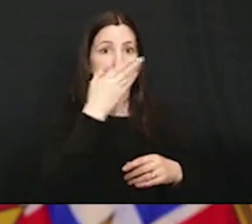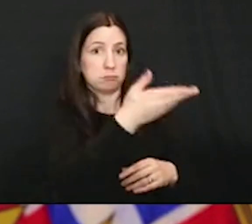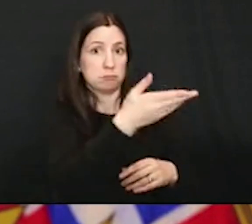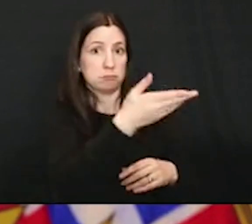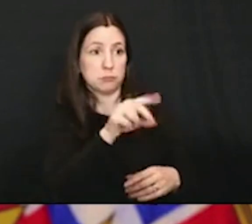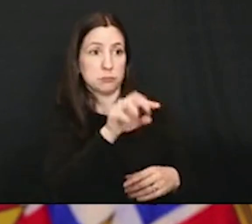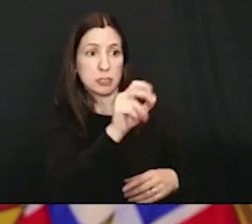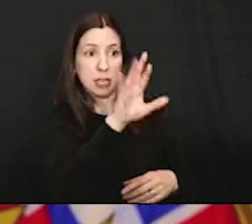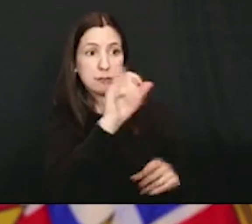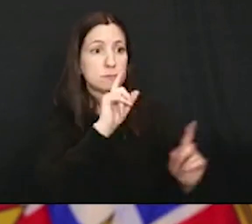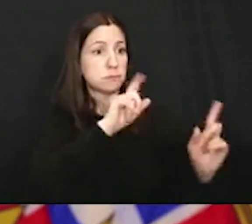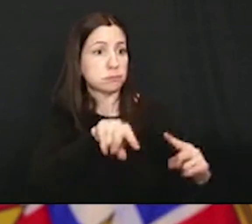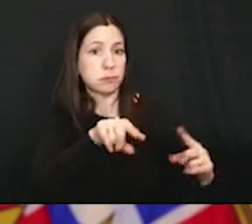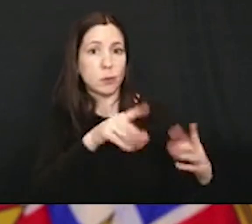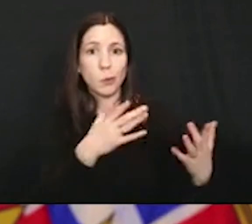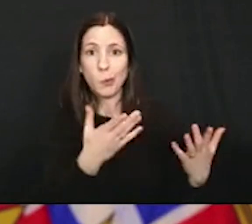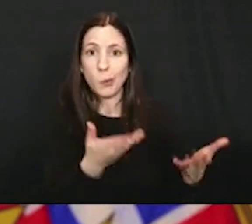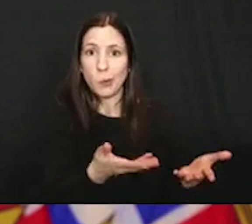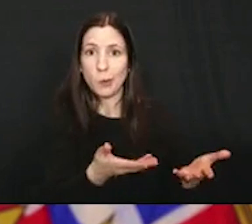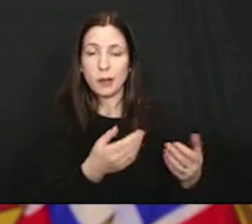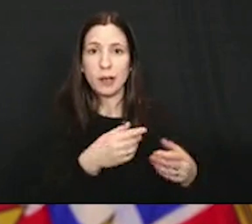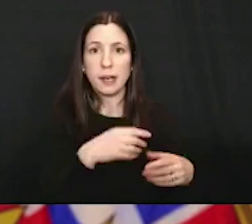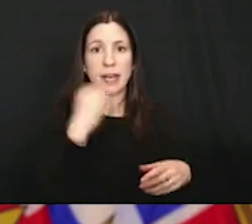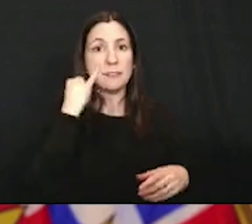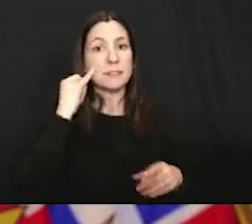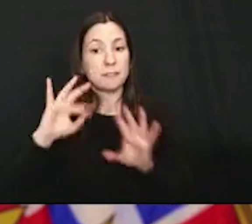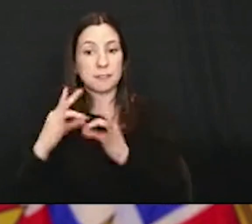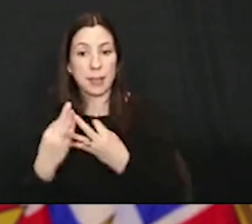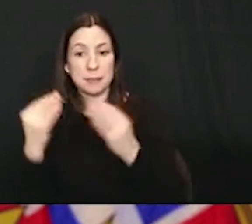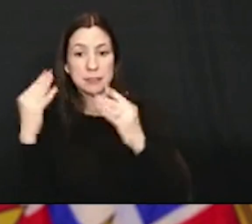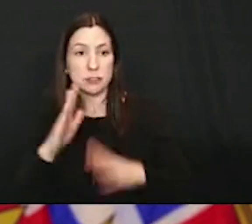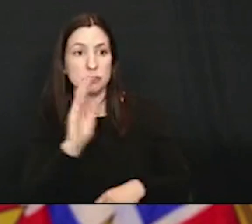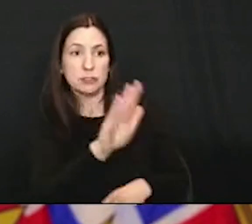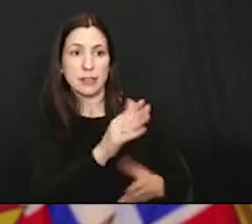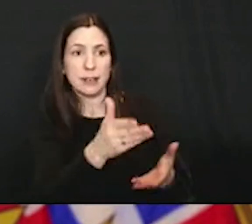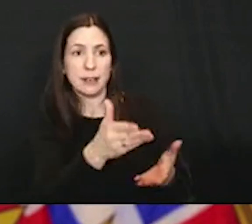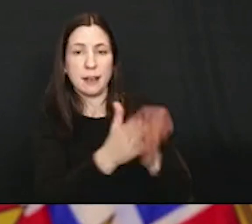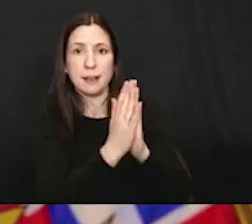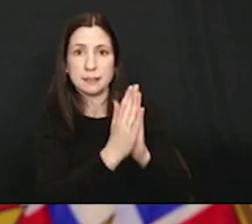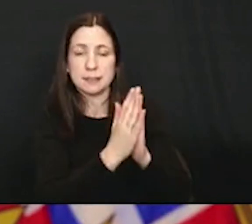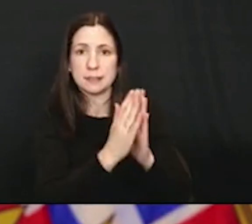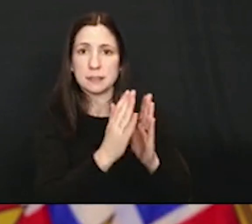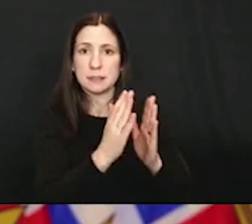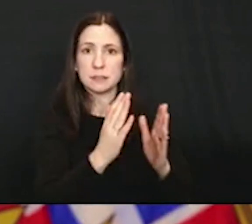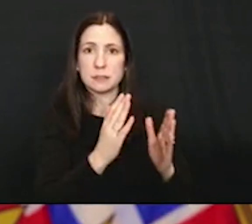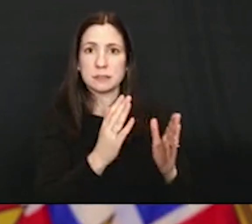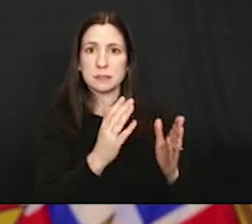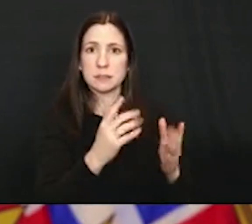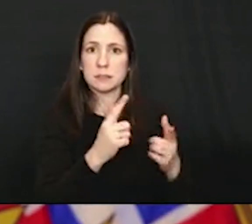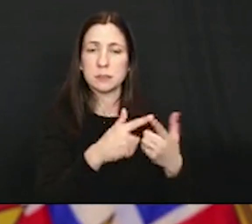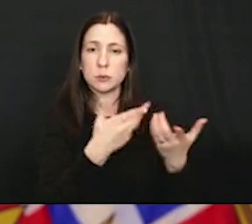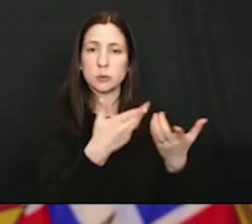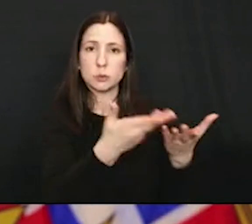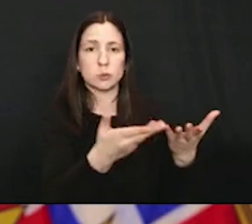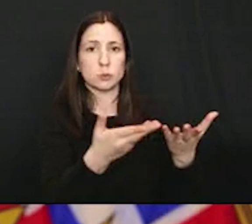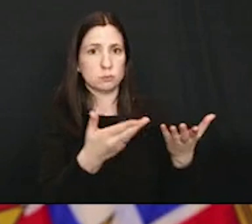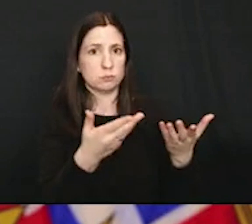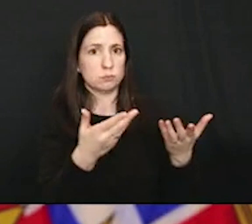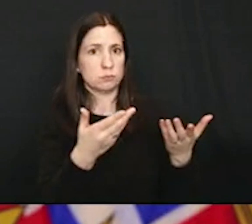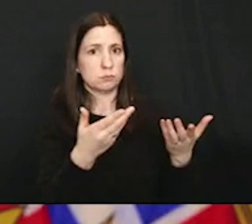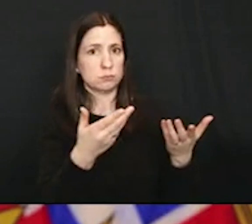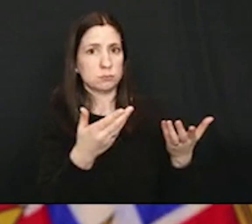And if not, why not when teachers and families are asking for the province and for you to steer away from